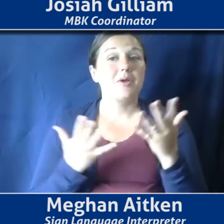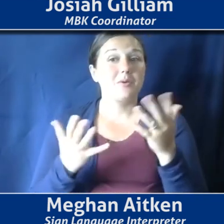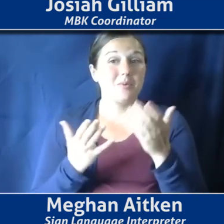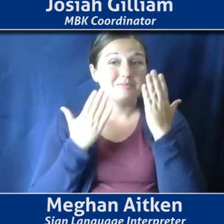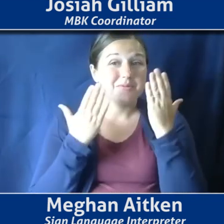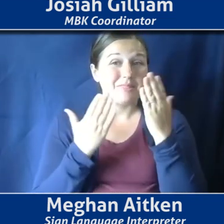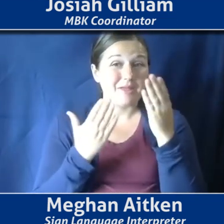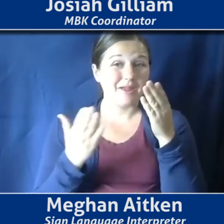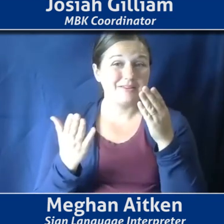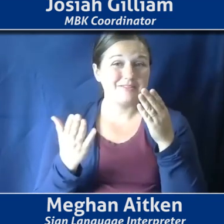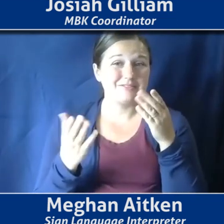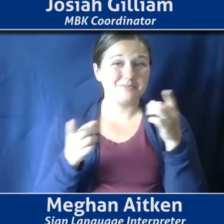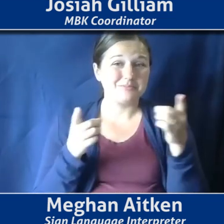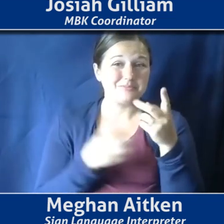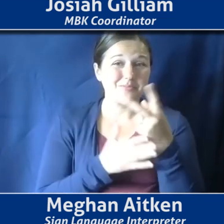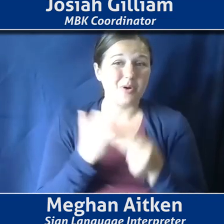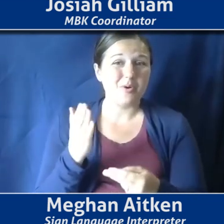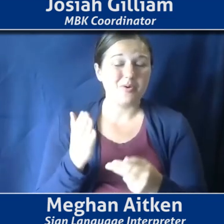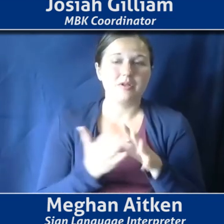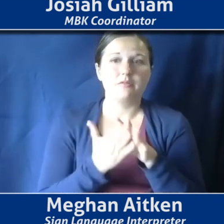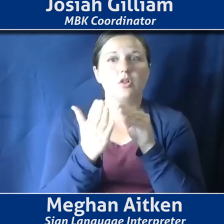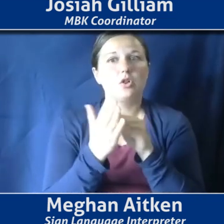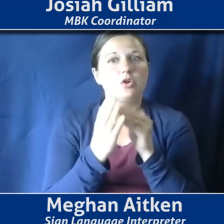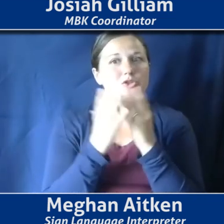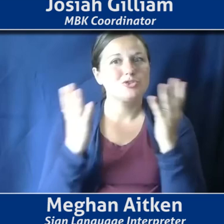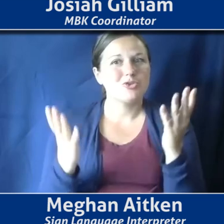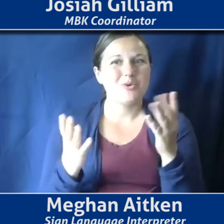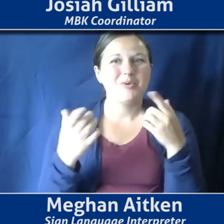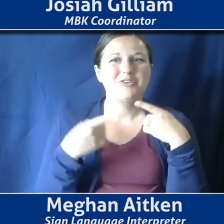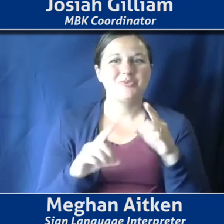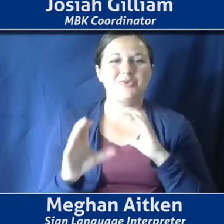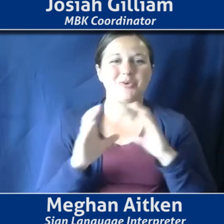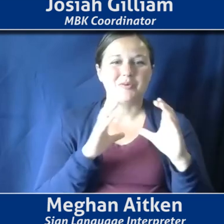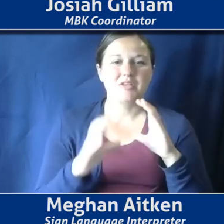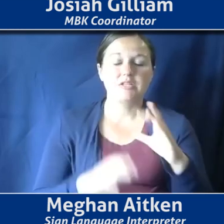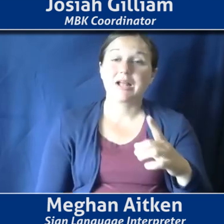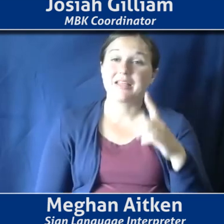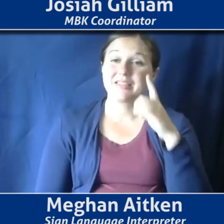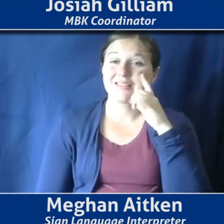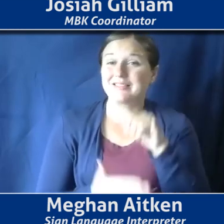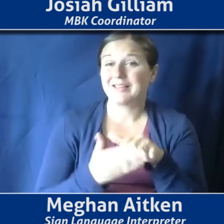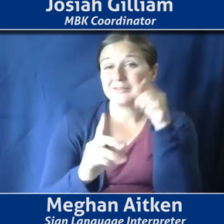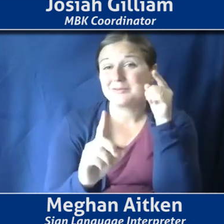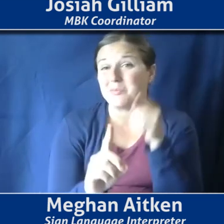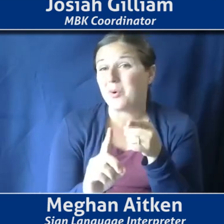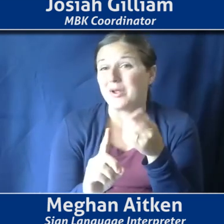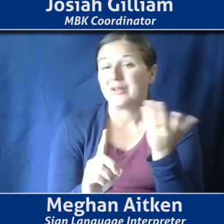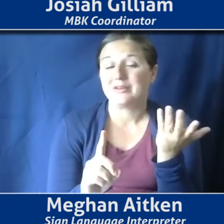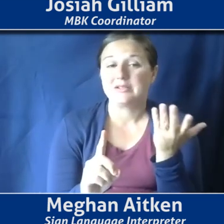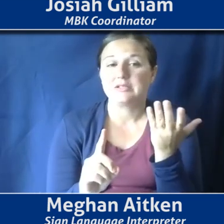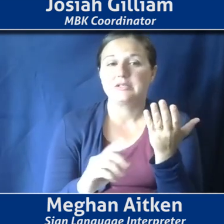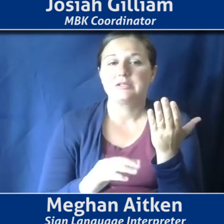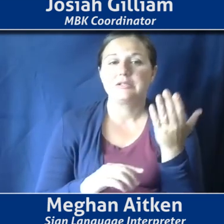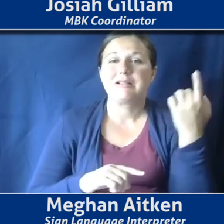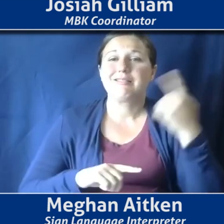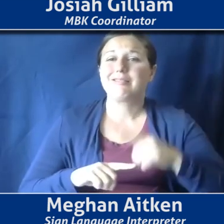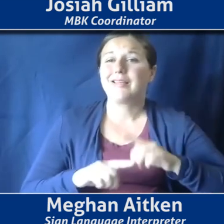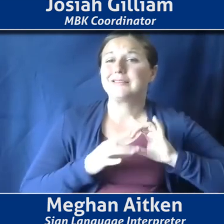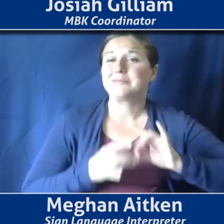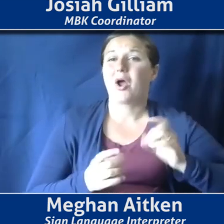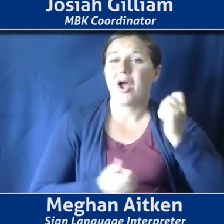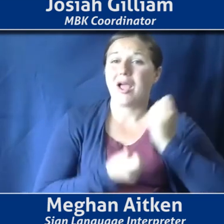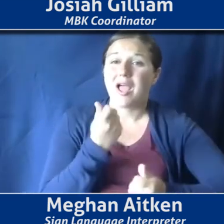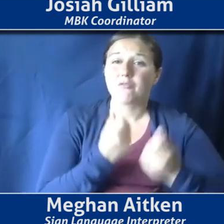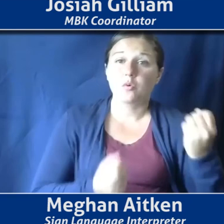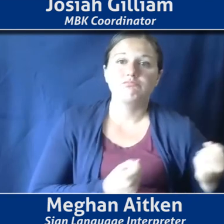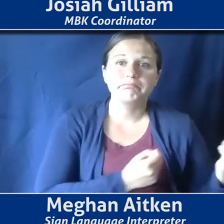I have learned a lot on this, on this conversation. And I think in many ways that that's, that's the point, um, it's less about everyone understanding the same